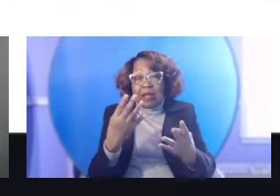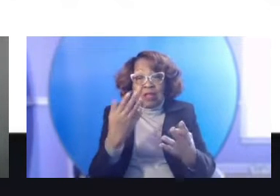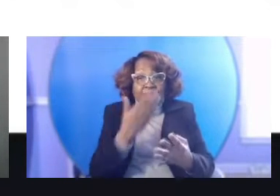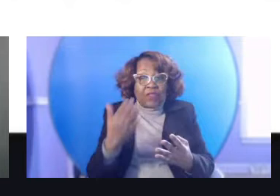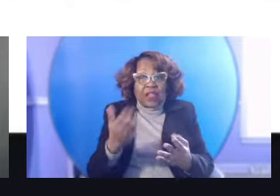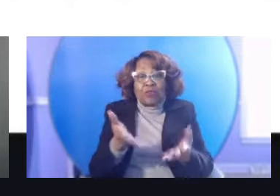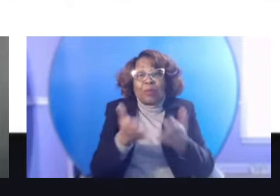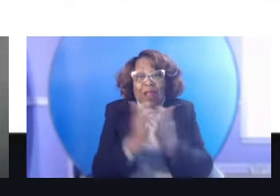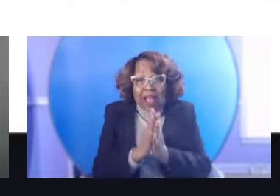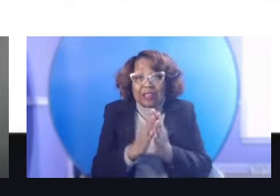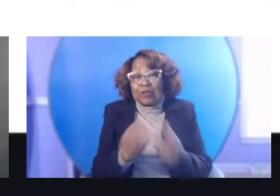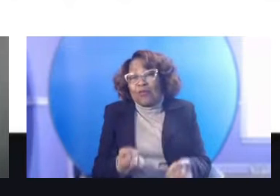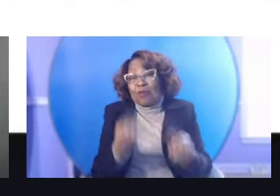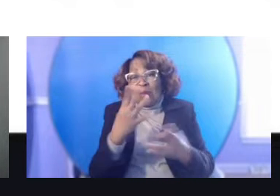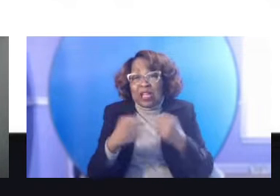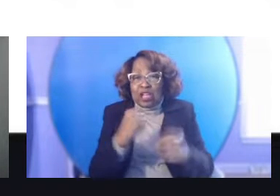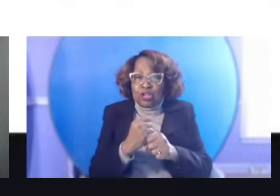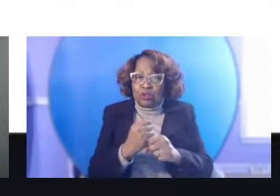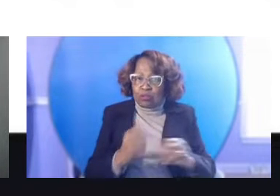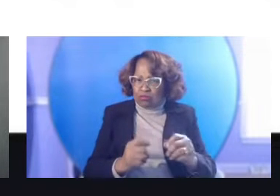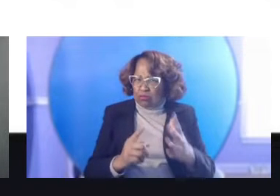Grocery stores within the community.